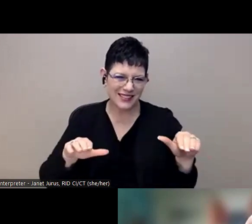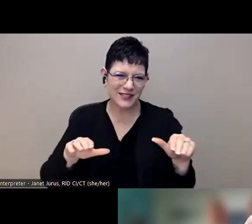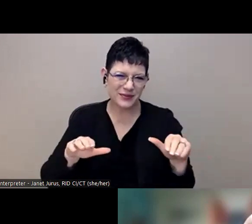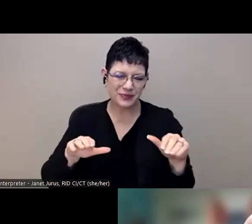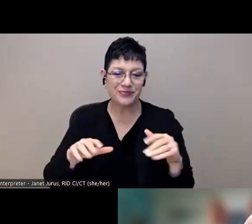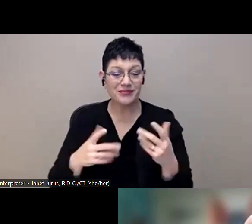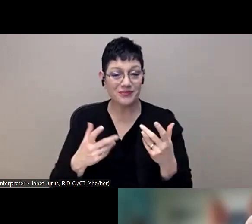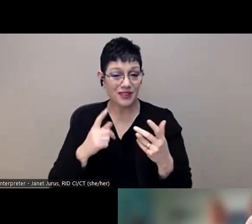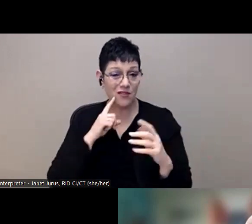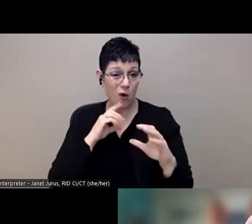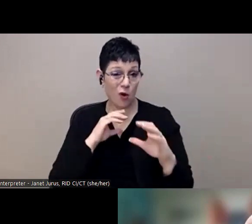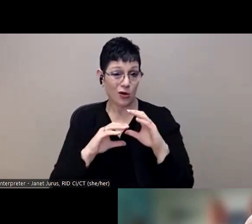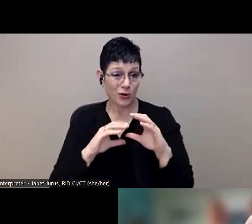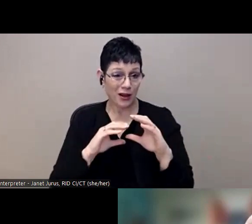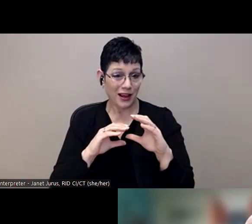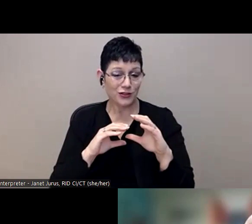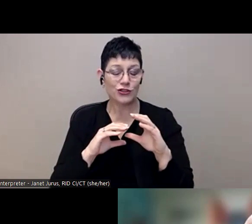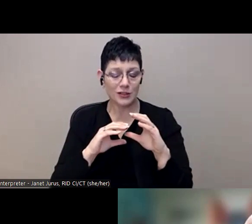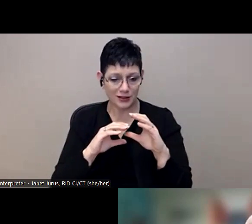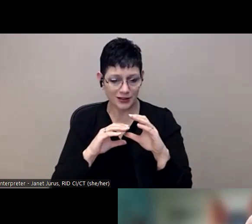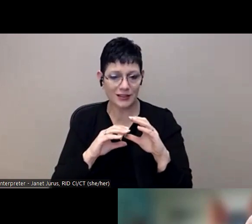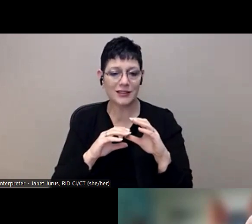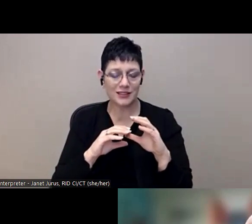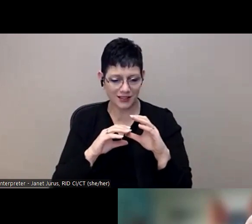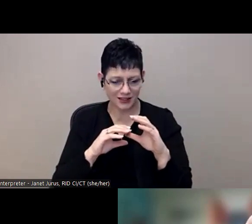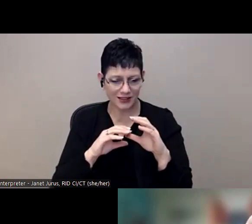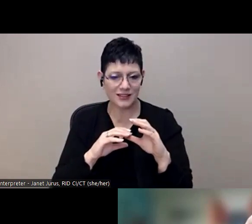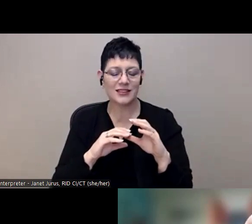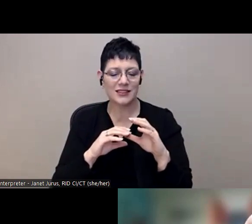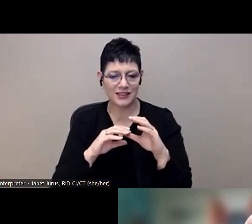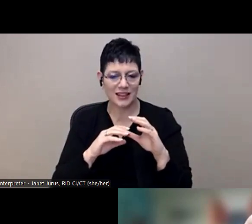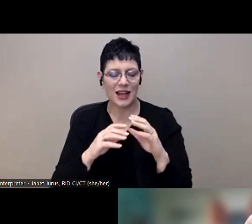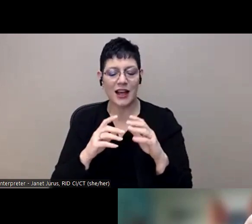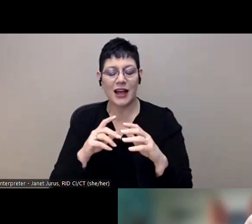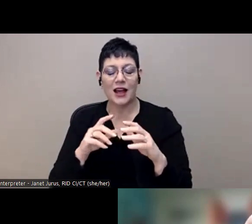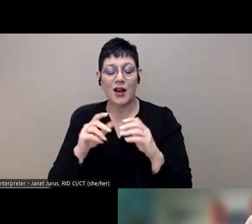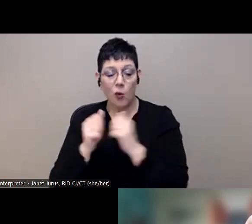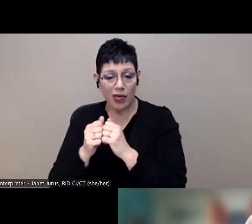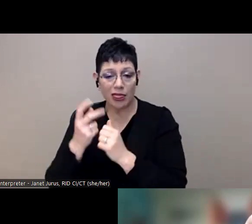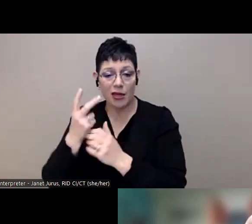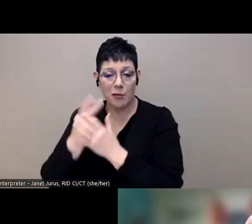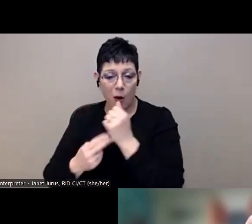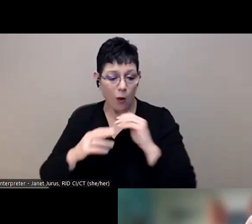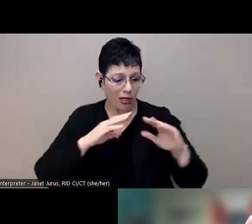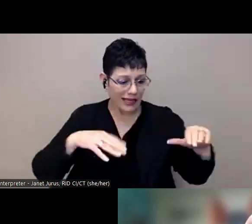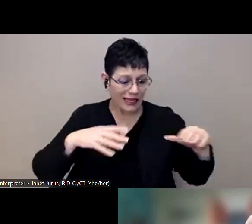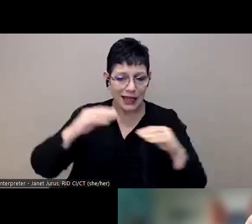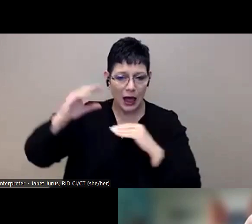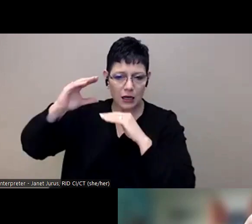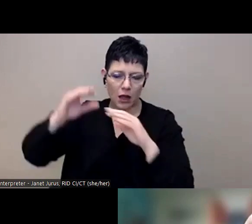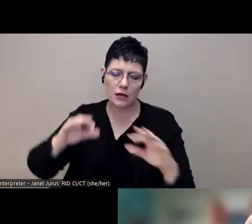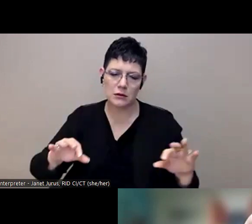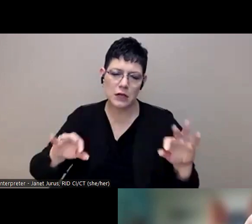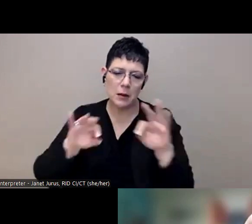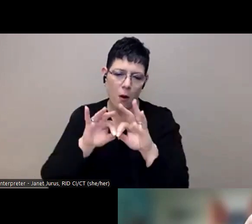to be able to communicate with parents so that you're on the same page and then being able to be there for students who might not have that support, I think is something